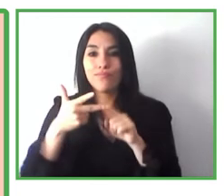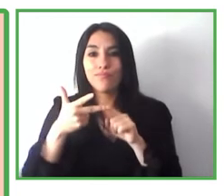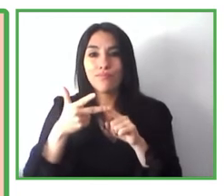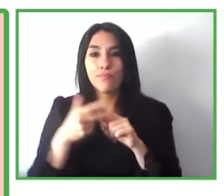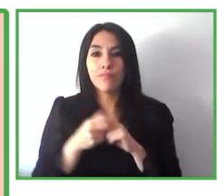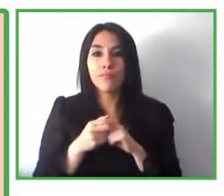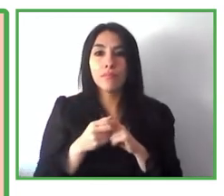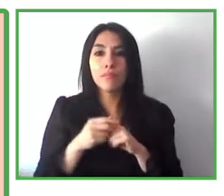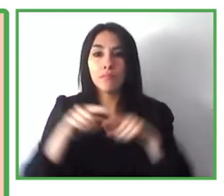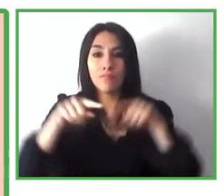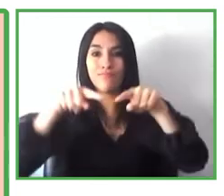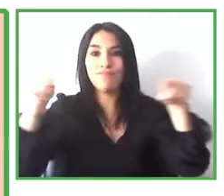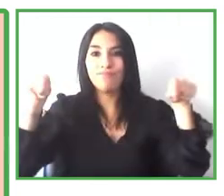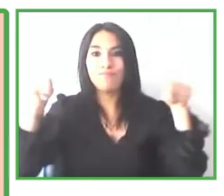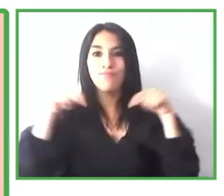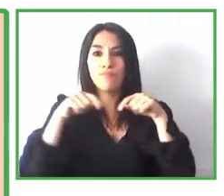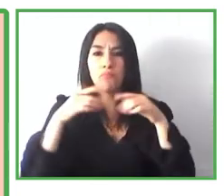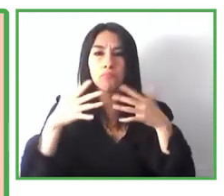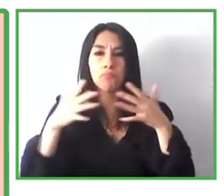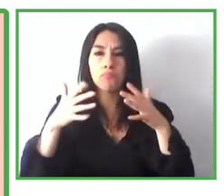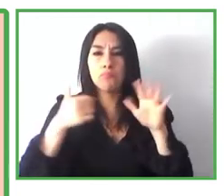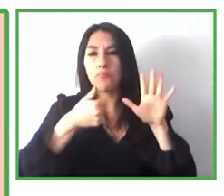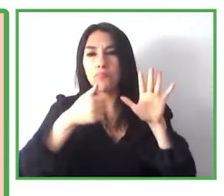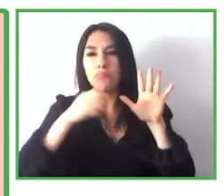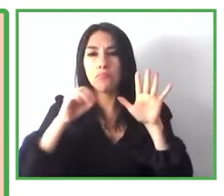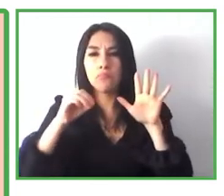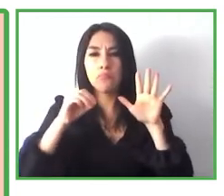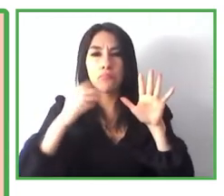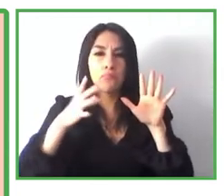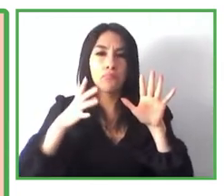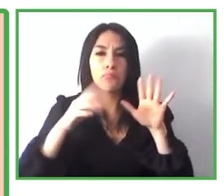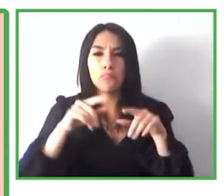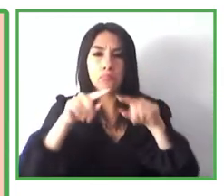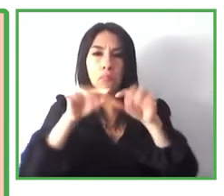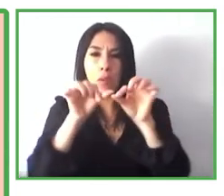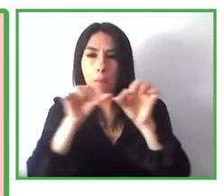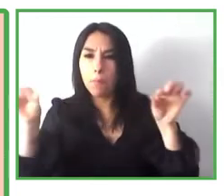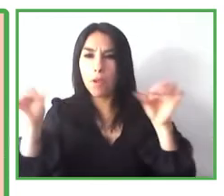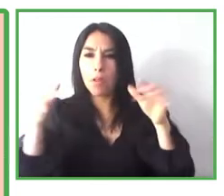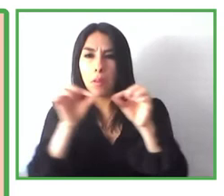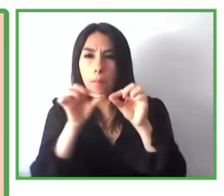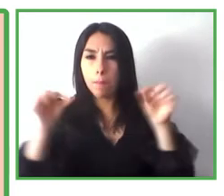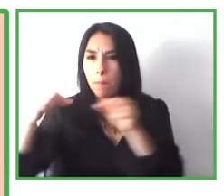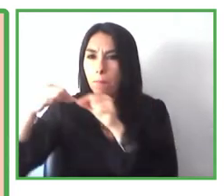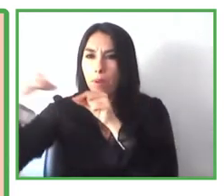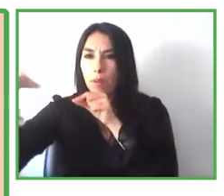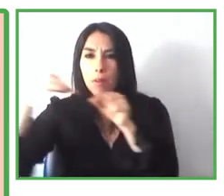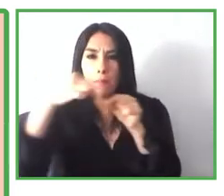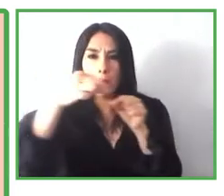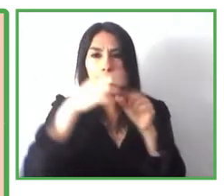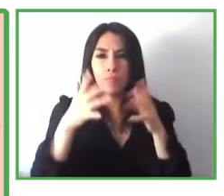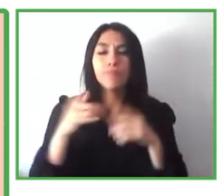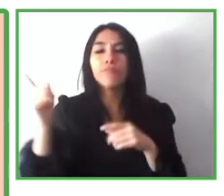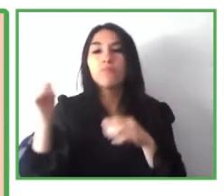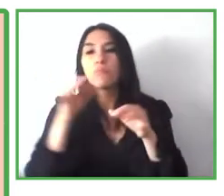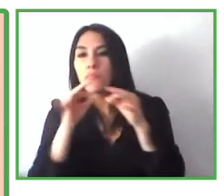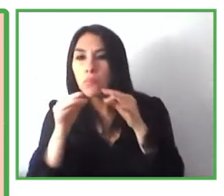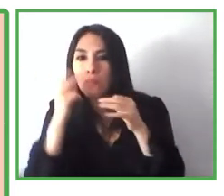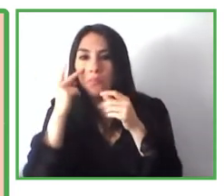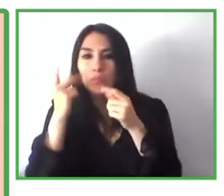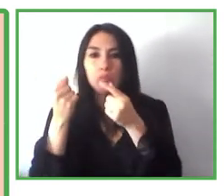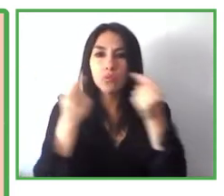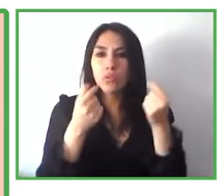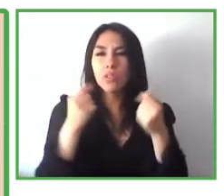which are physical instances of 60 to 70 square meters that we set up as a laboratory to analyze the